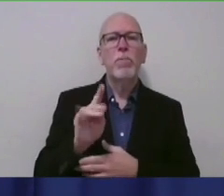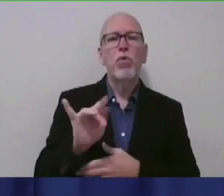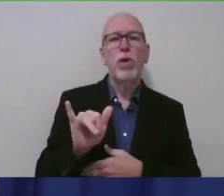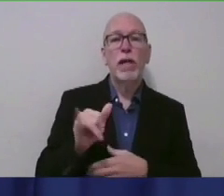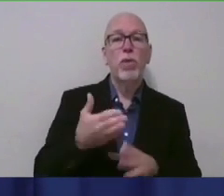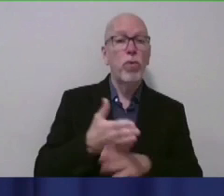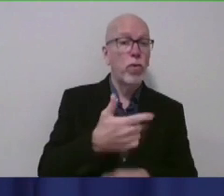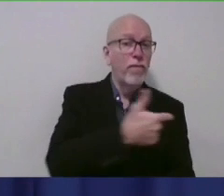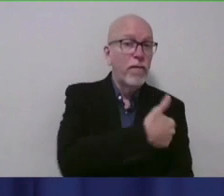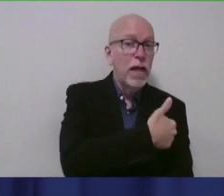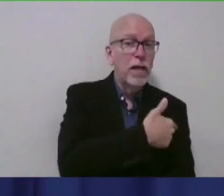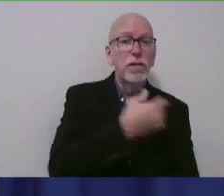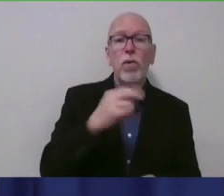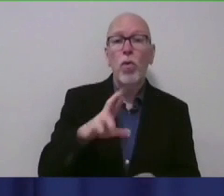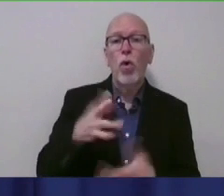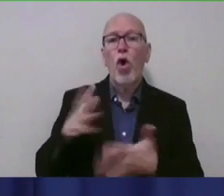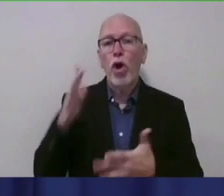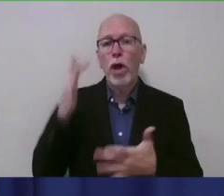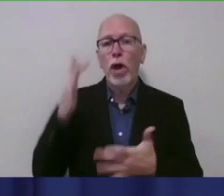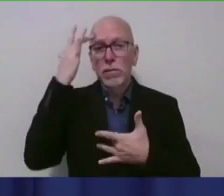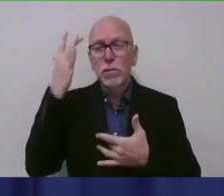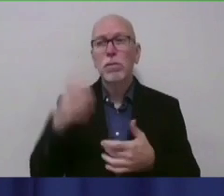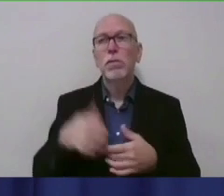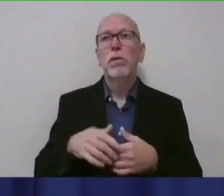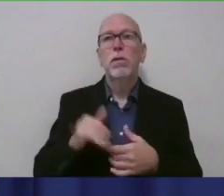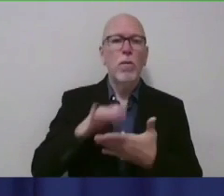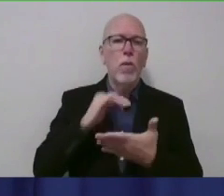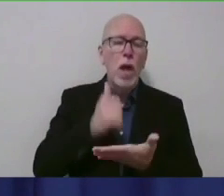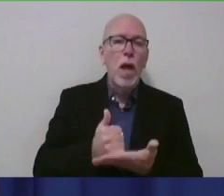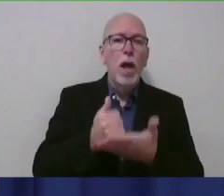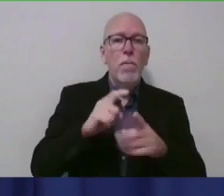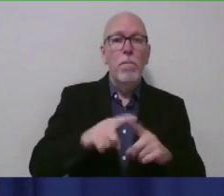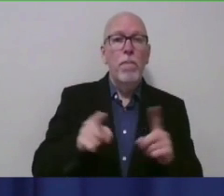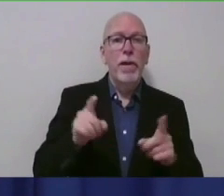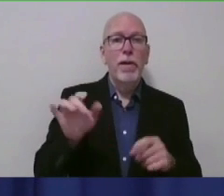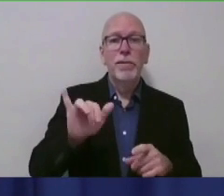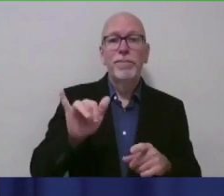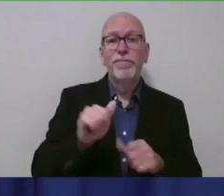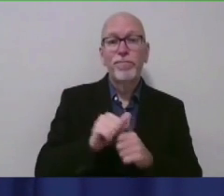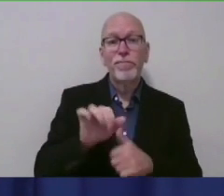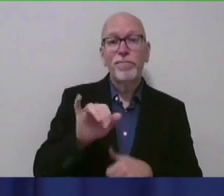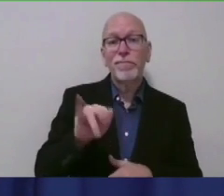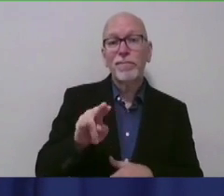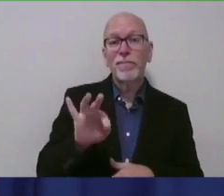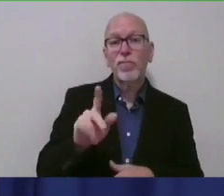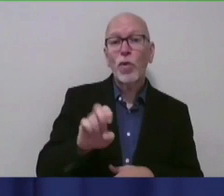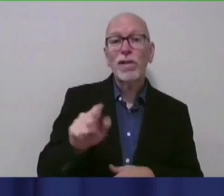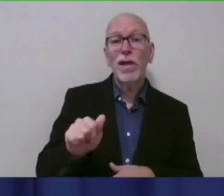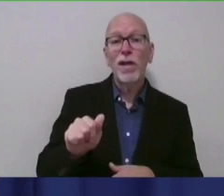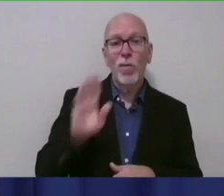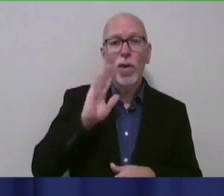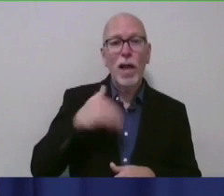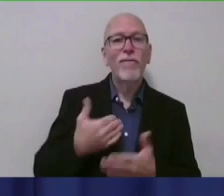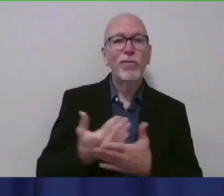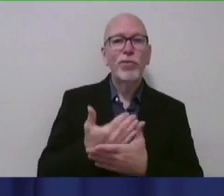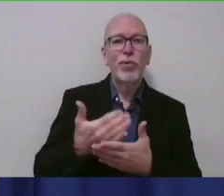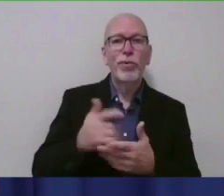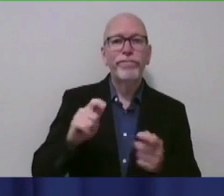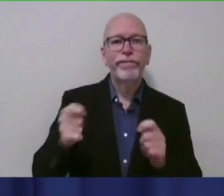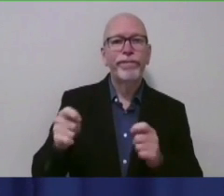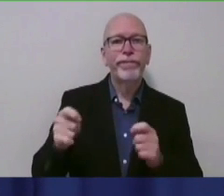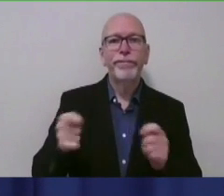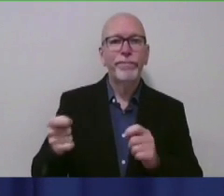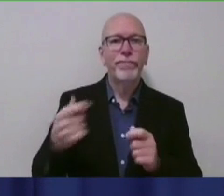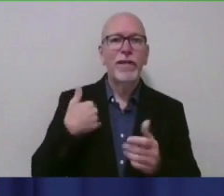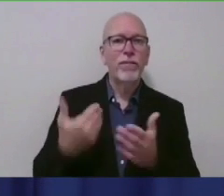or having been infected ourselves, which will help. But just like with influenza, there will be new strains that come along that we go, oh